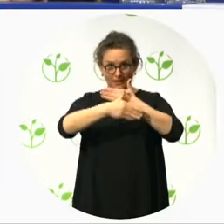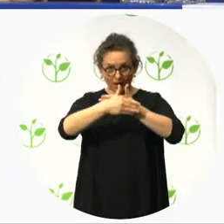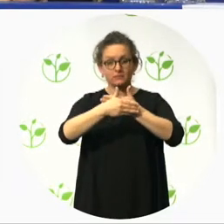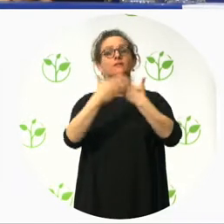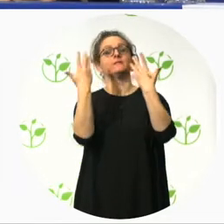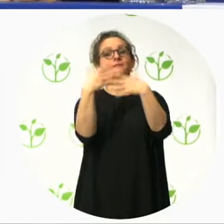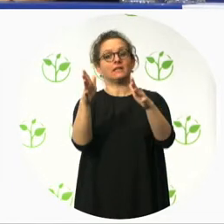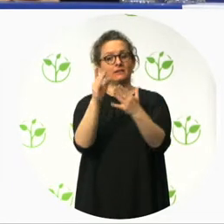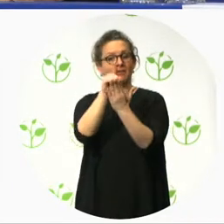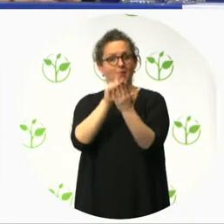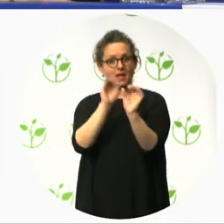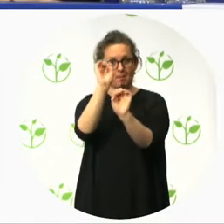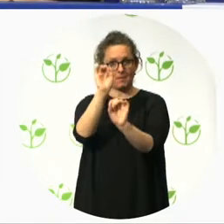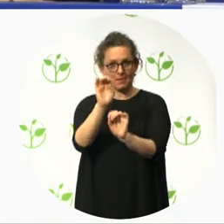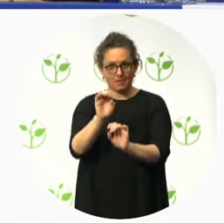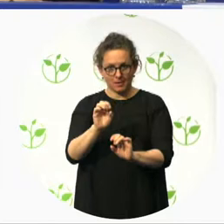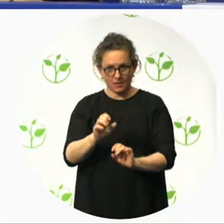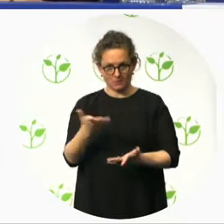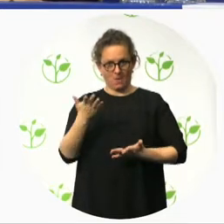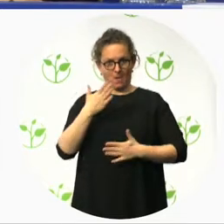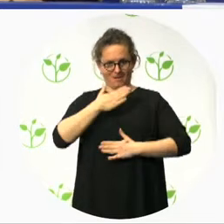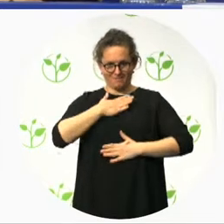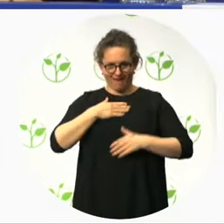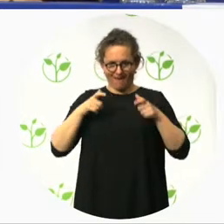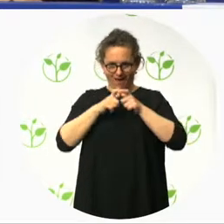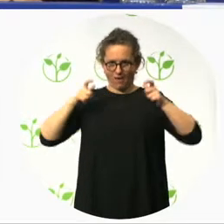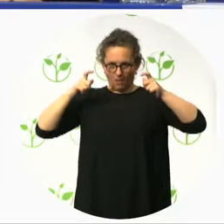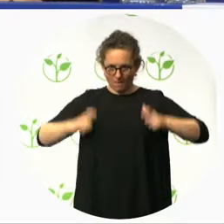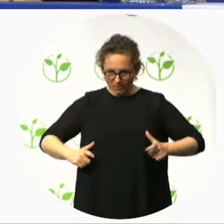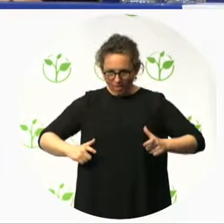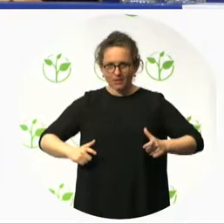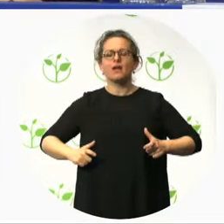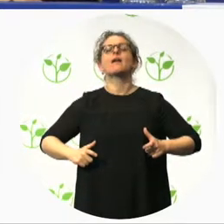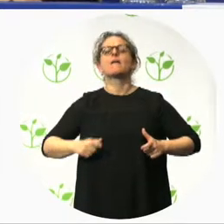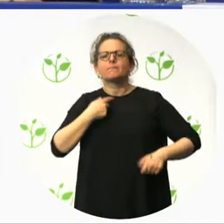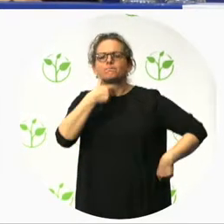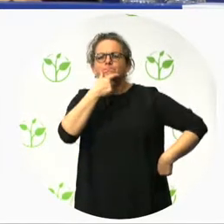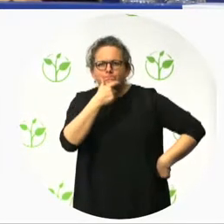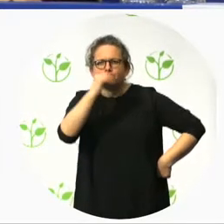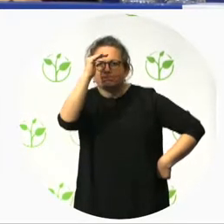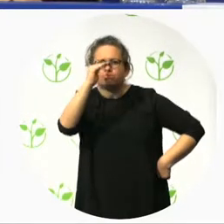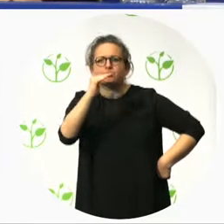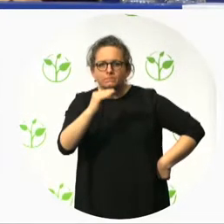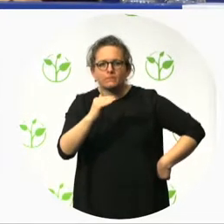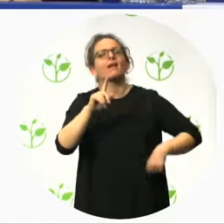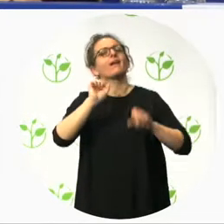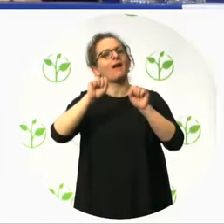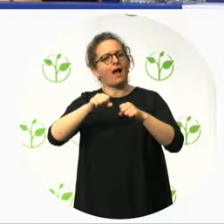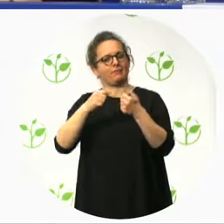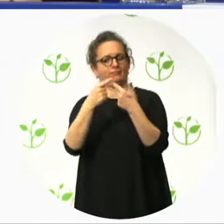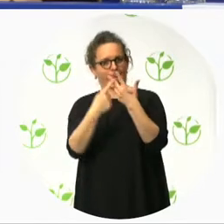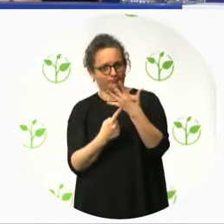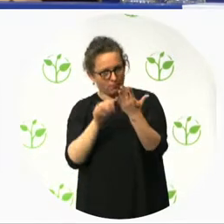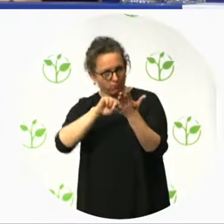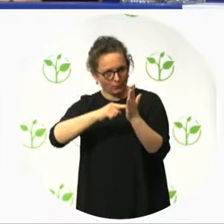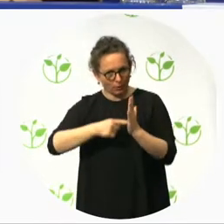elements of the service chain. And we also try to encourage the companies